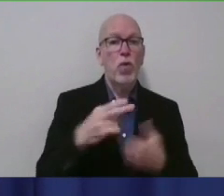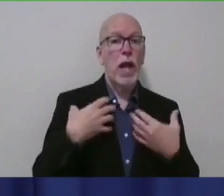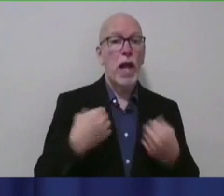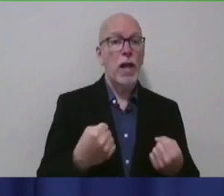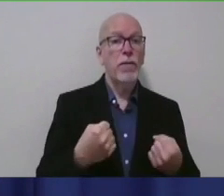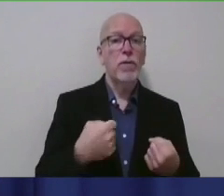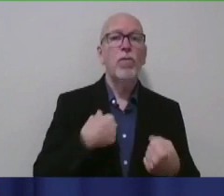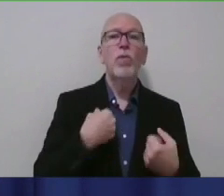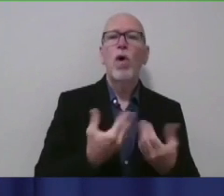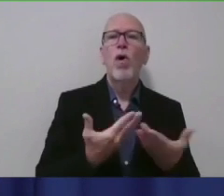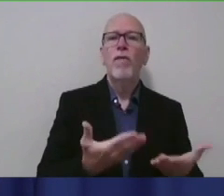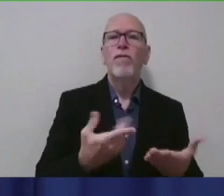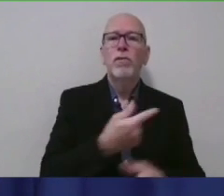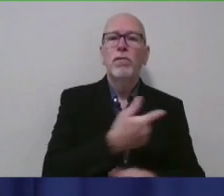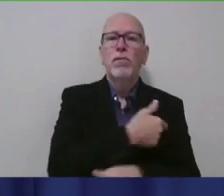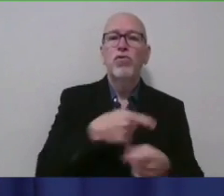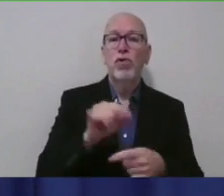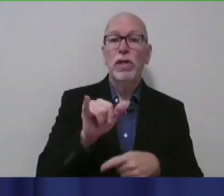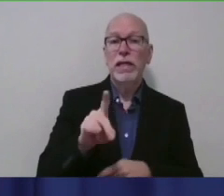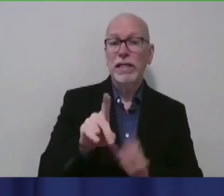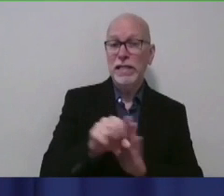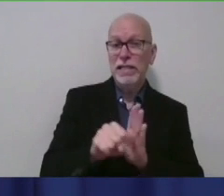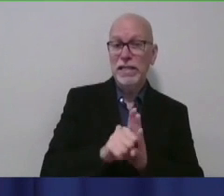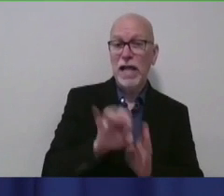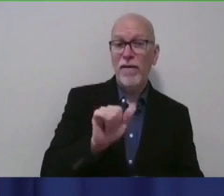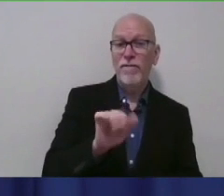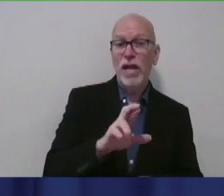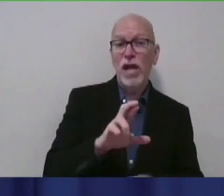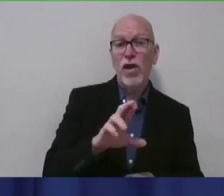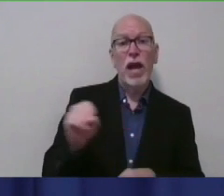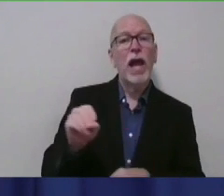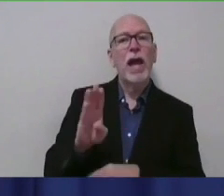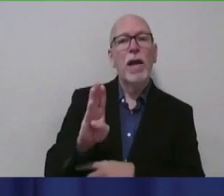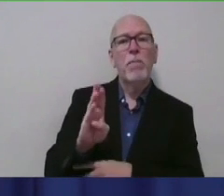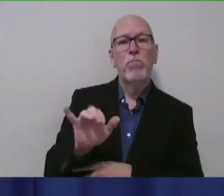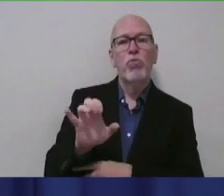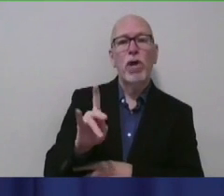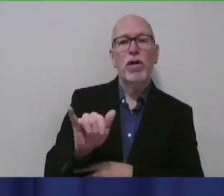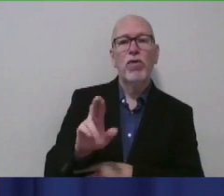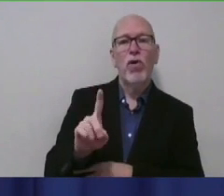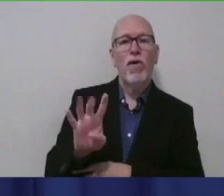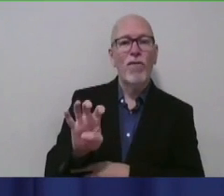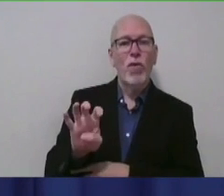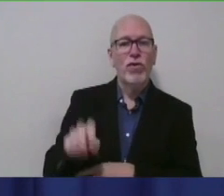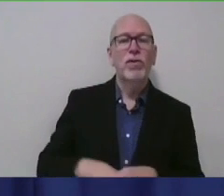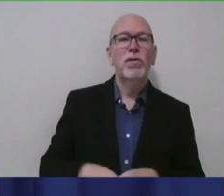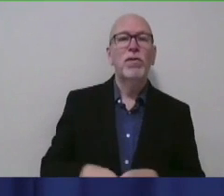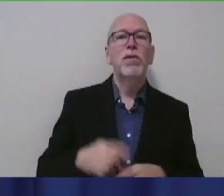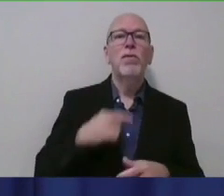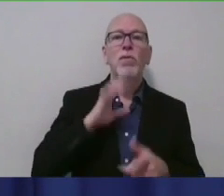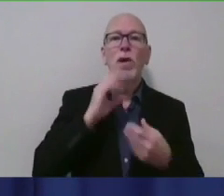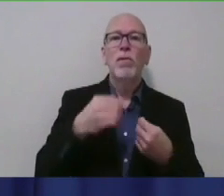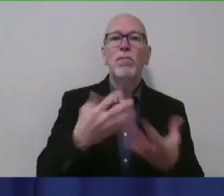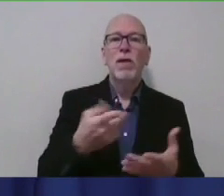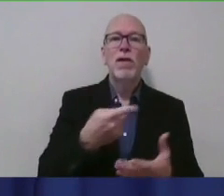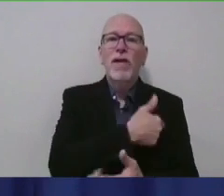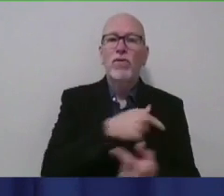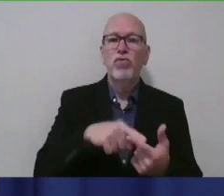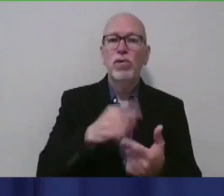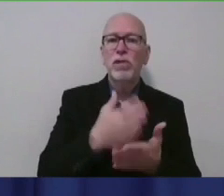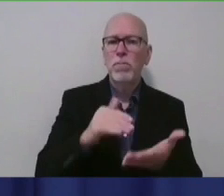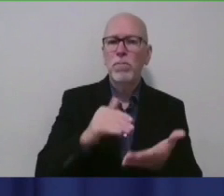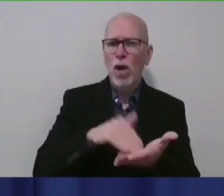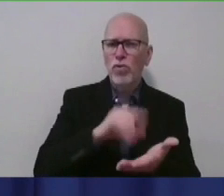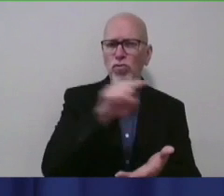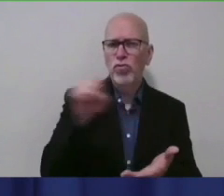during the Indiana State Fair and the Brickyard 400. And we have worked to provide vaccines to primary care providers. So many of our primary care